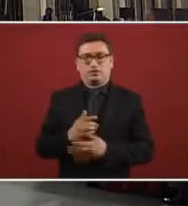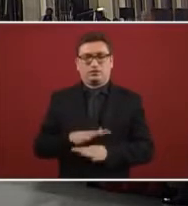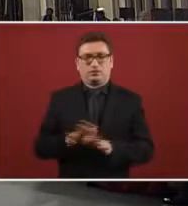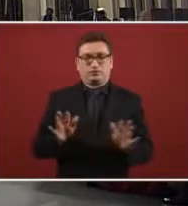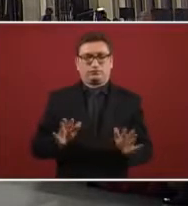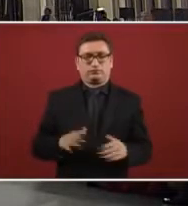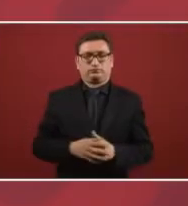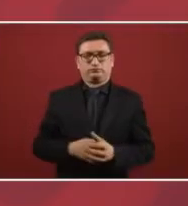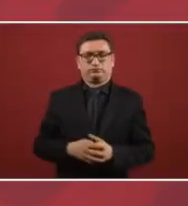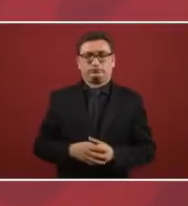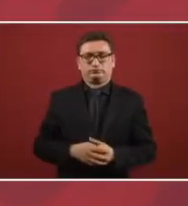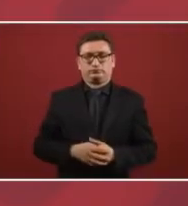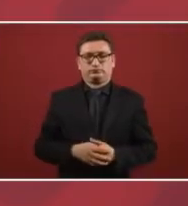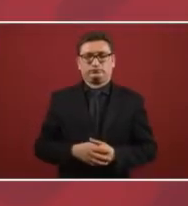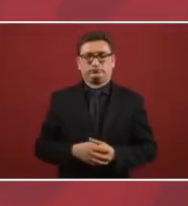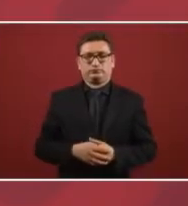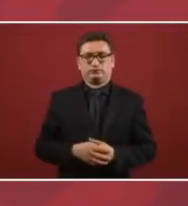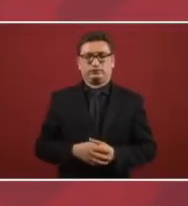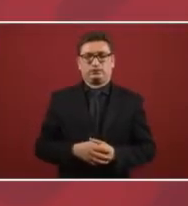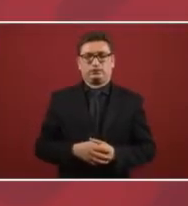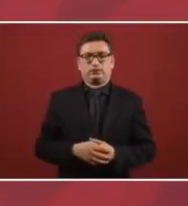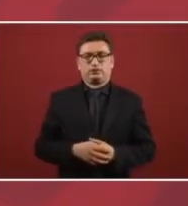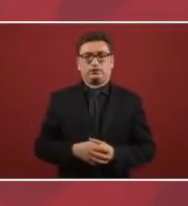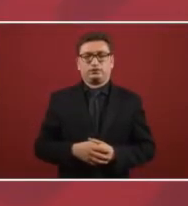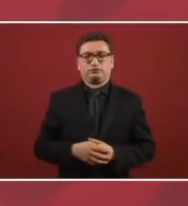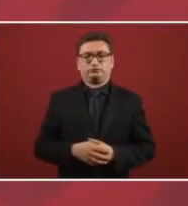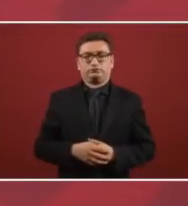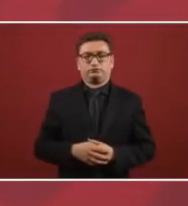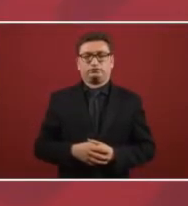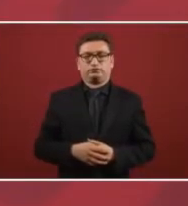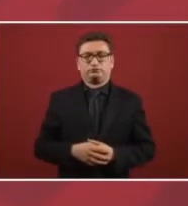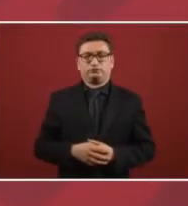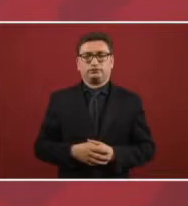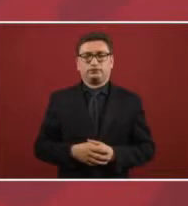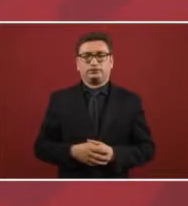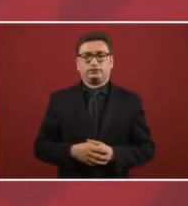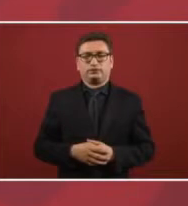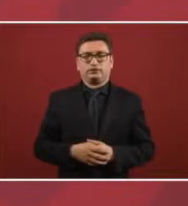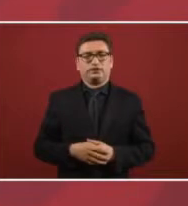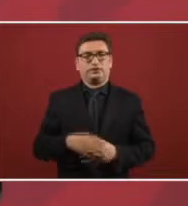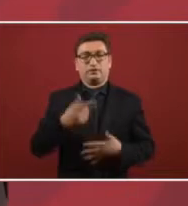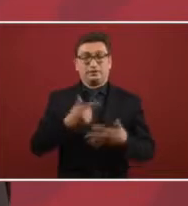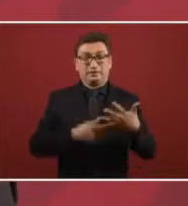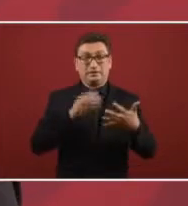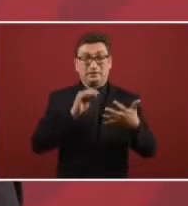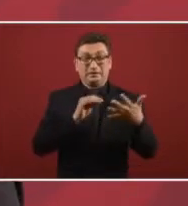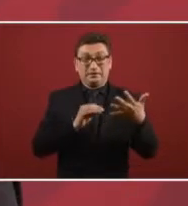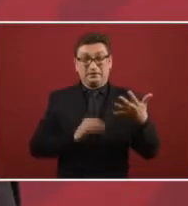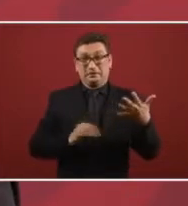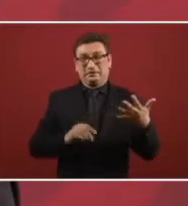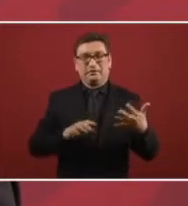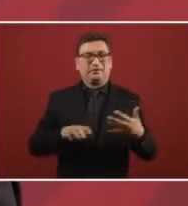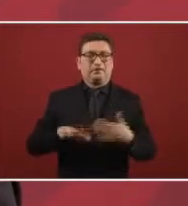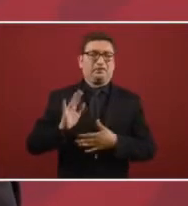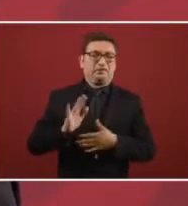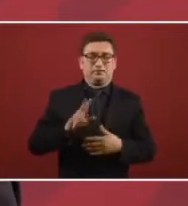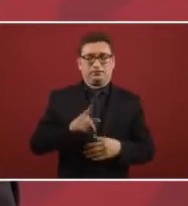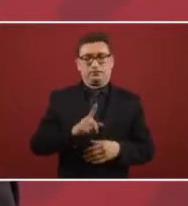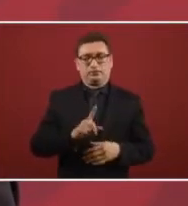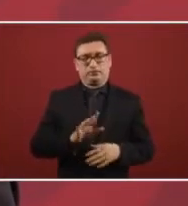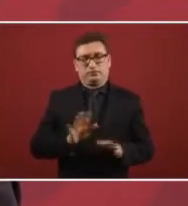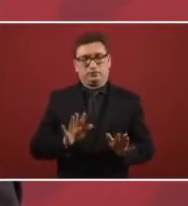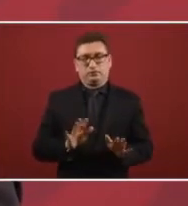So then we're not going to be making a list anymore, because it's getting very committed.